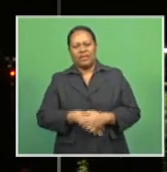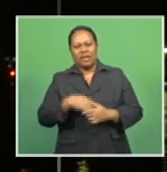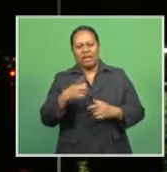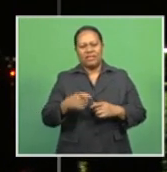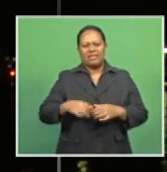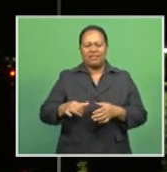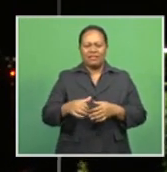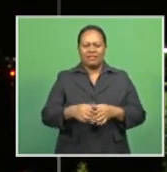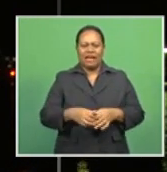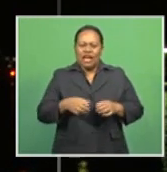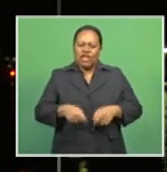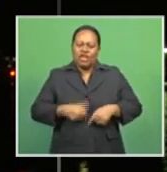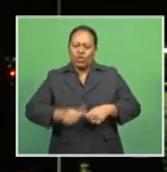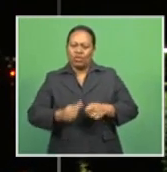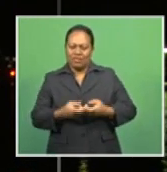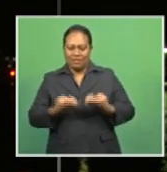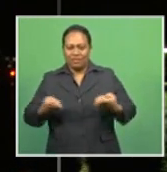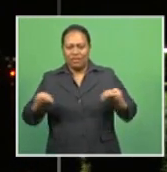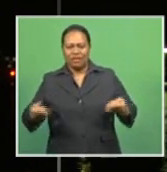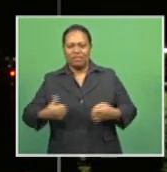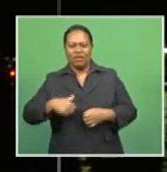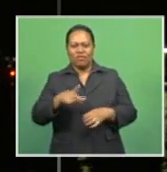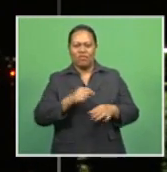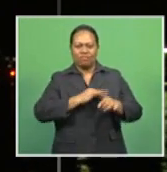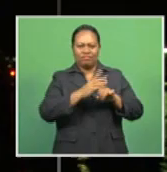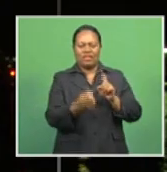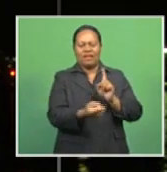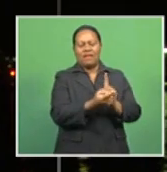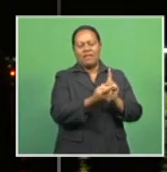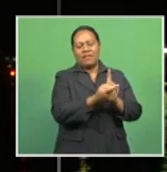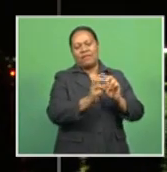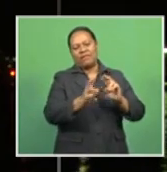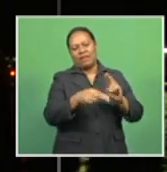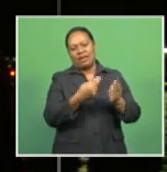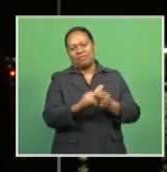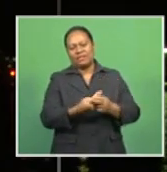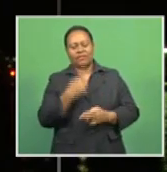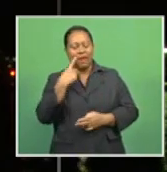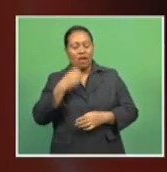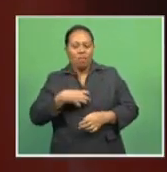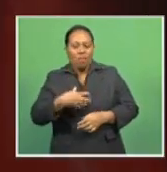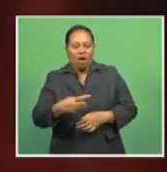to meet family during the COVID-19 crisis. Find out how after the break.